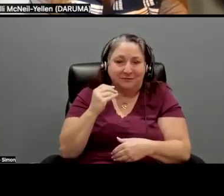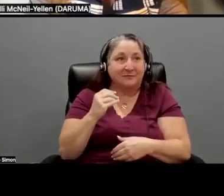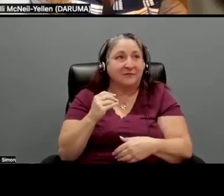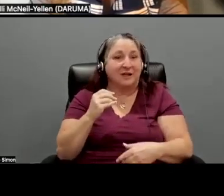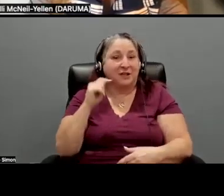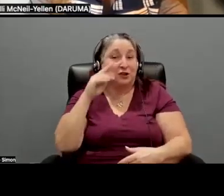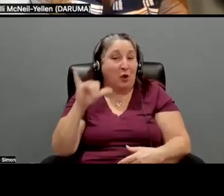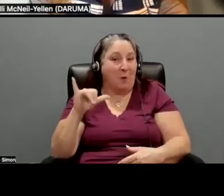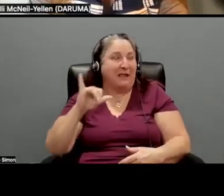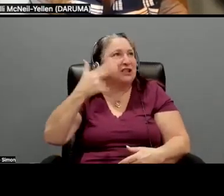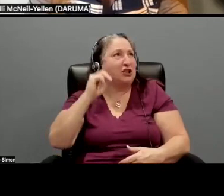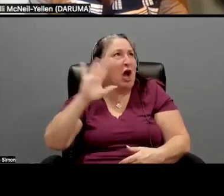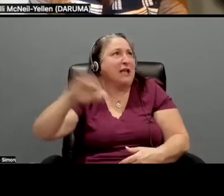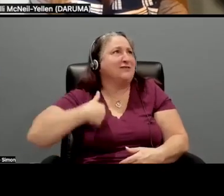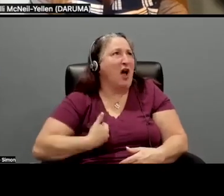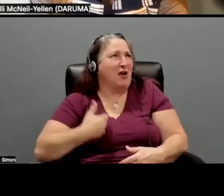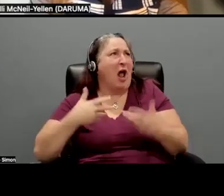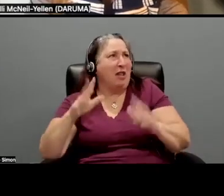fault. So I'll let him tell the story.